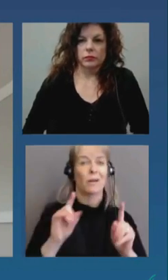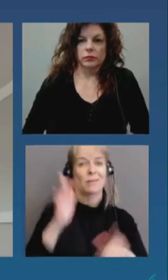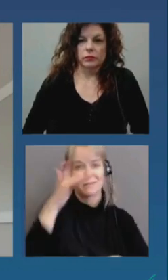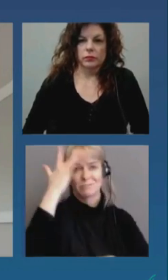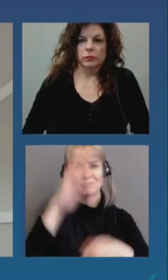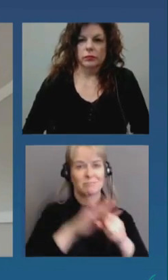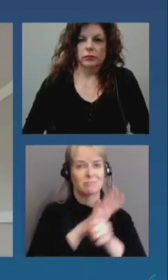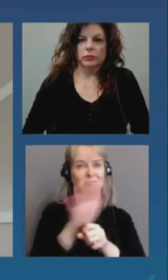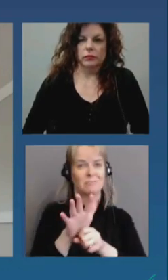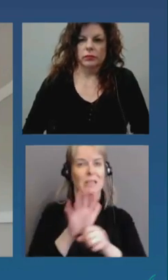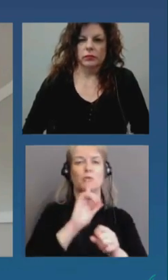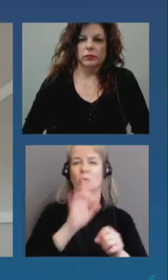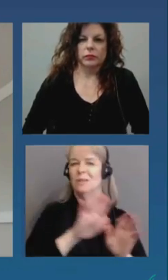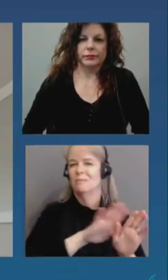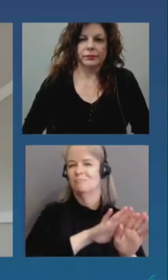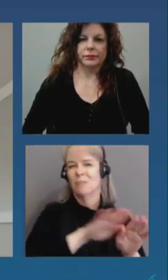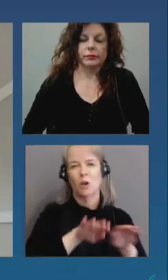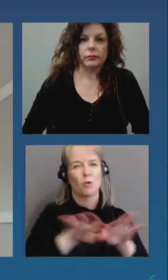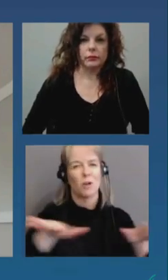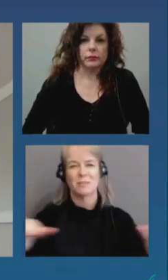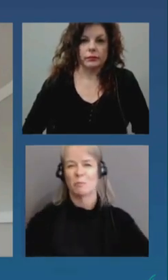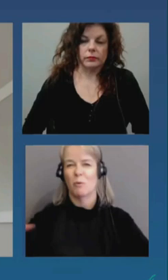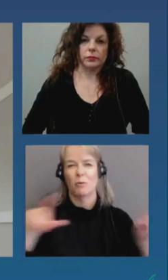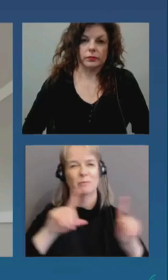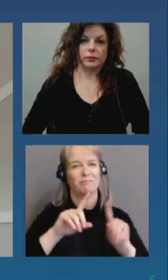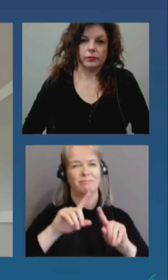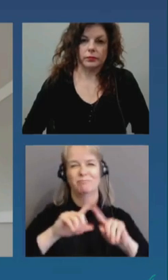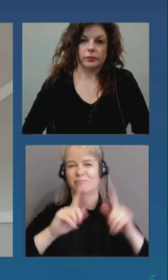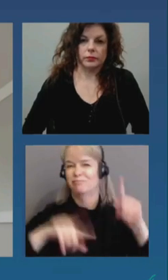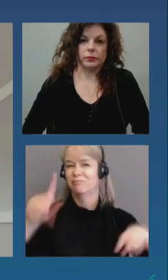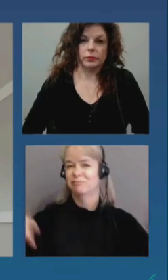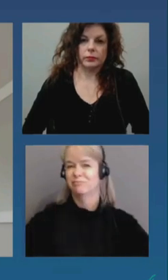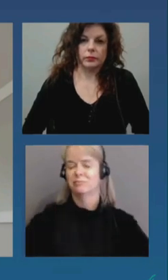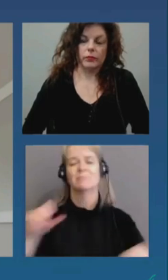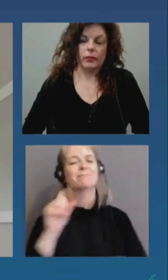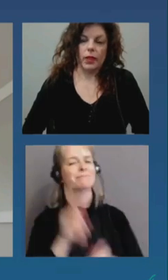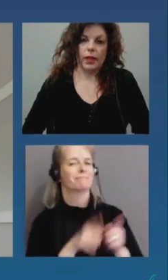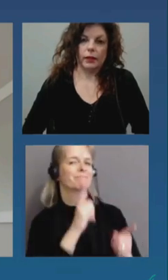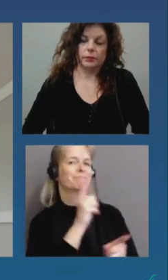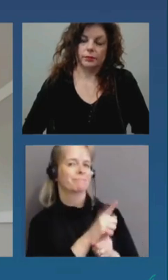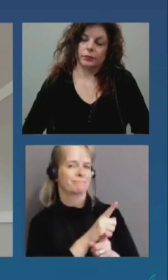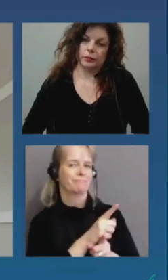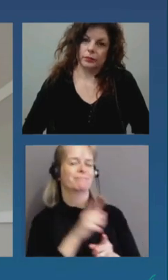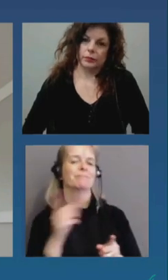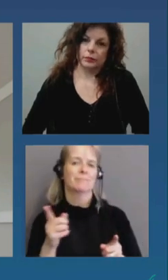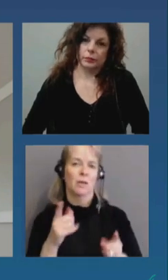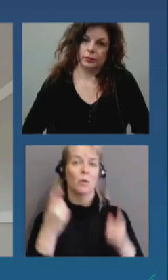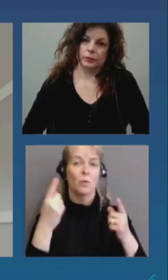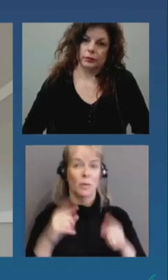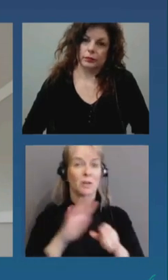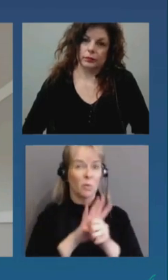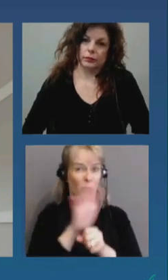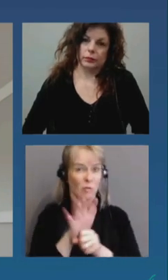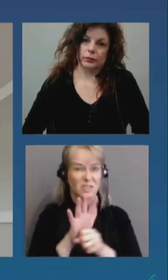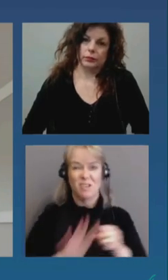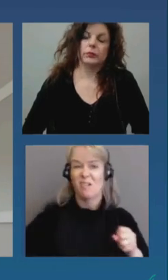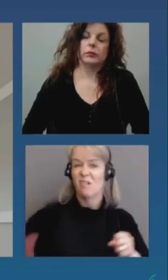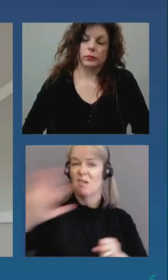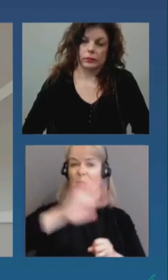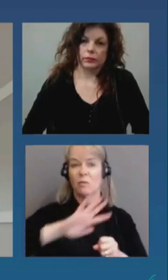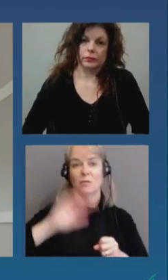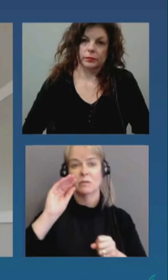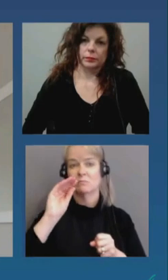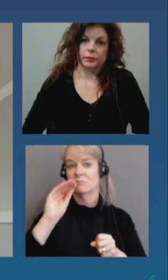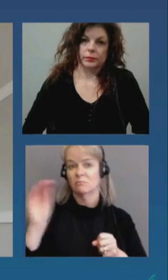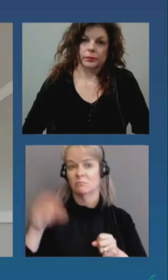that's correct um so when when we have uh covet across our community which we do there is